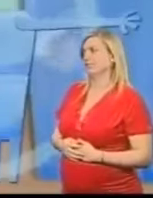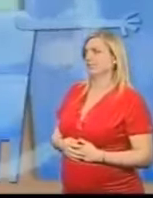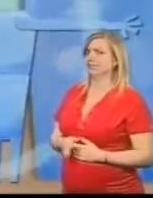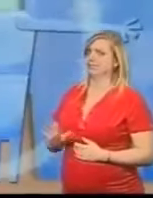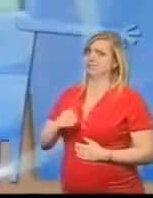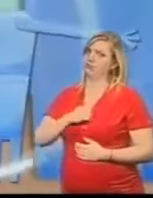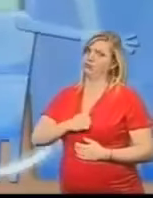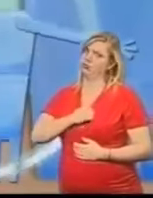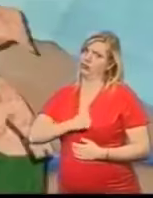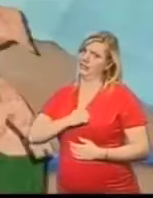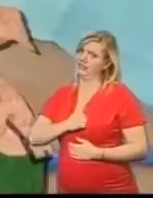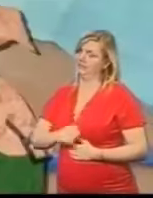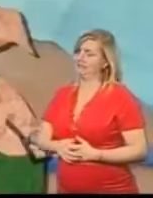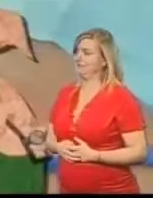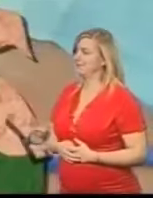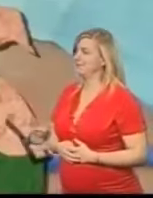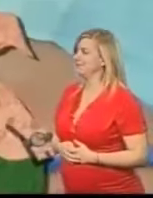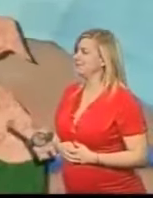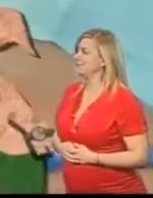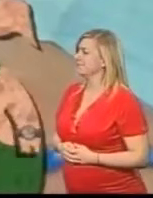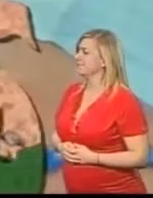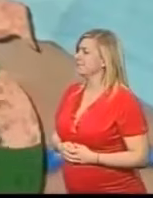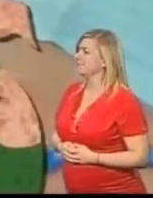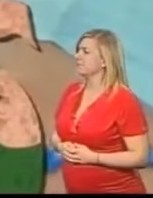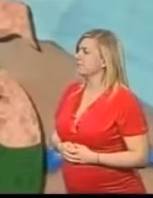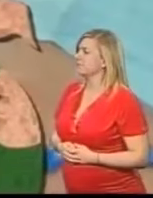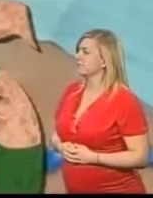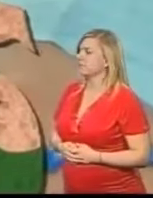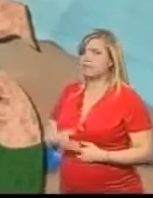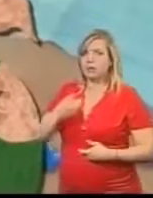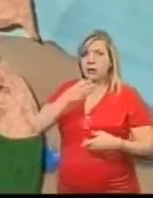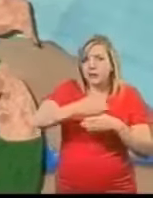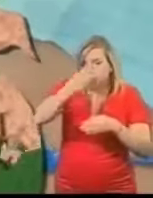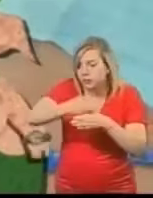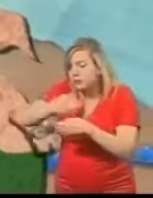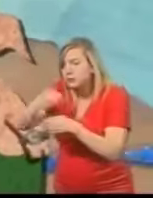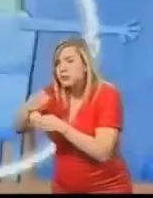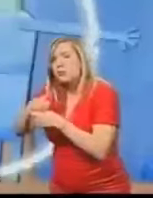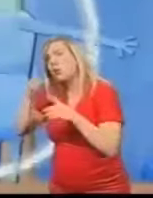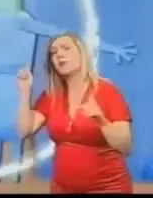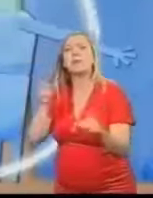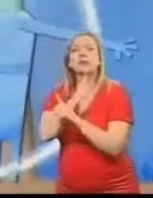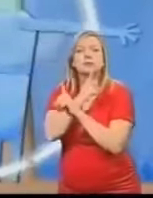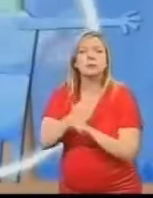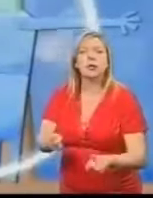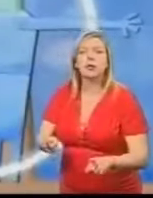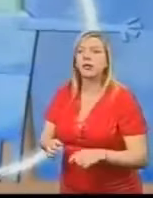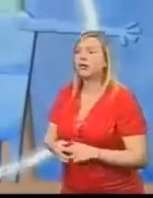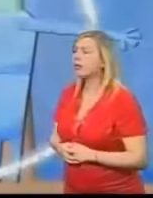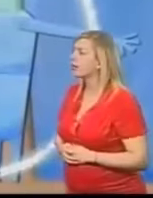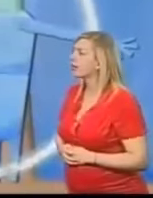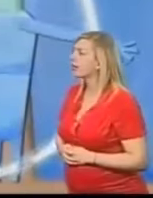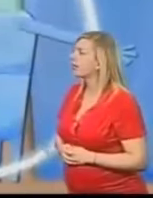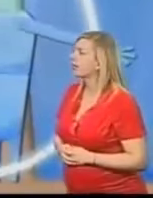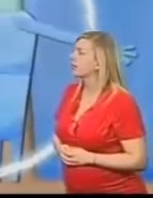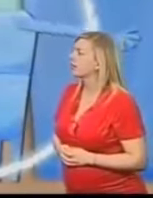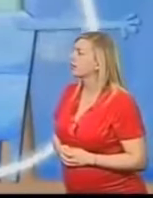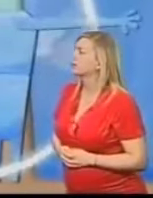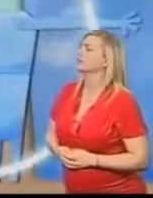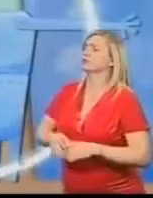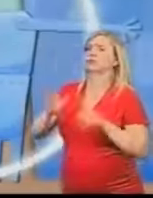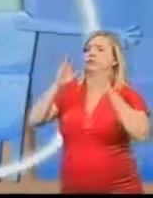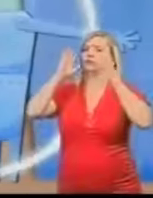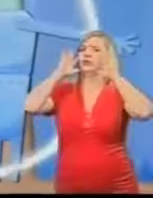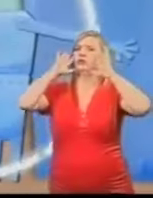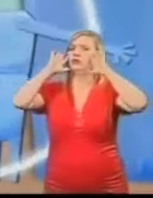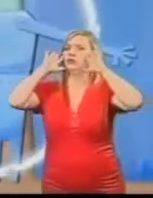Sorry, Dippy We'll never be able to bottle all this milk in time Don't worry Dippy, can you fetch the